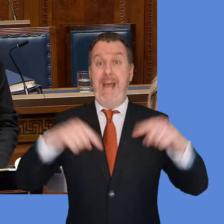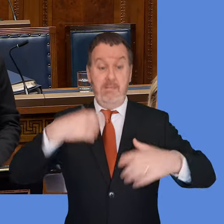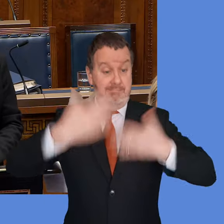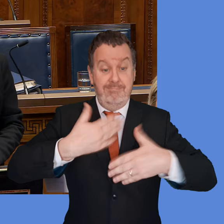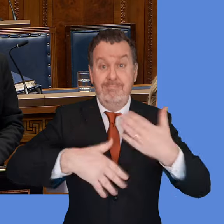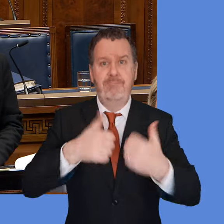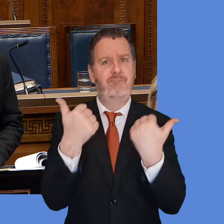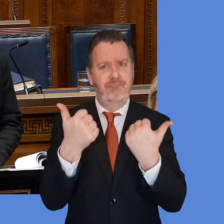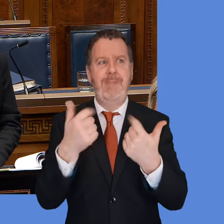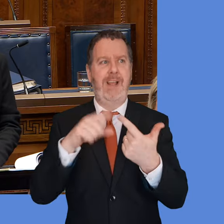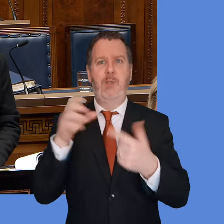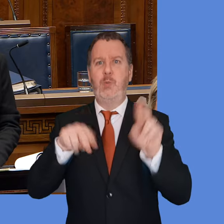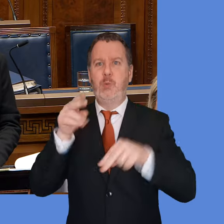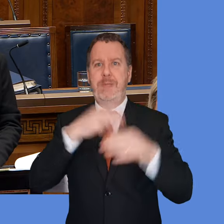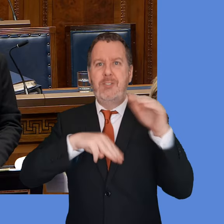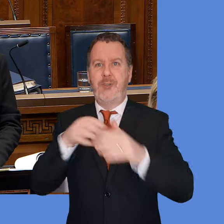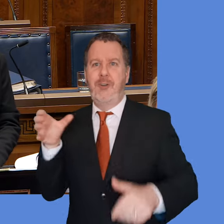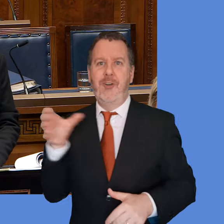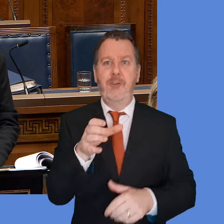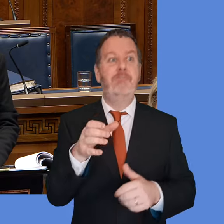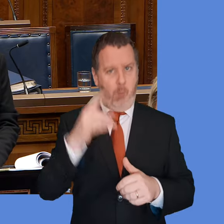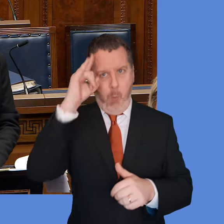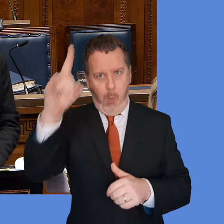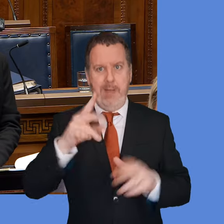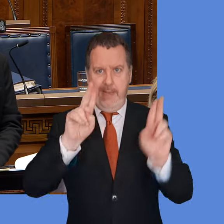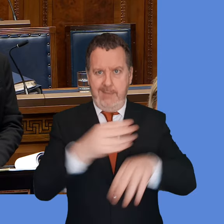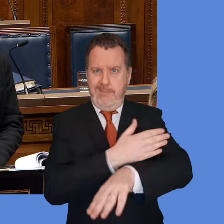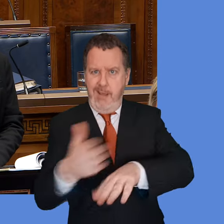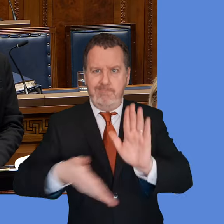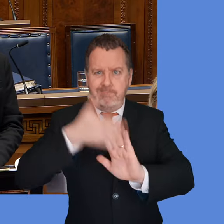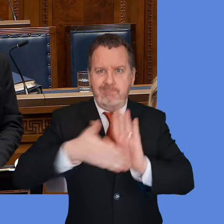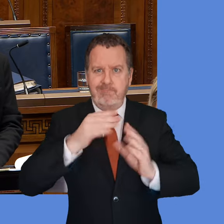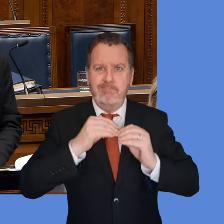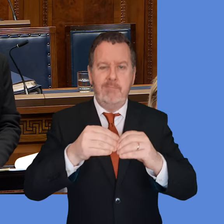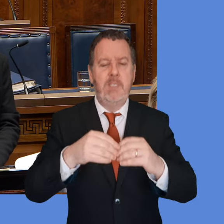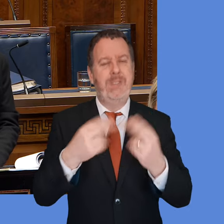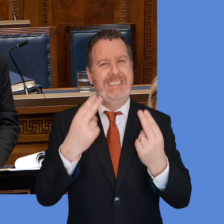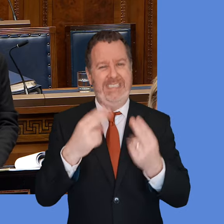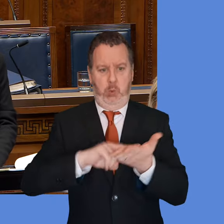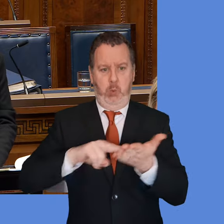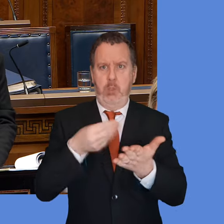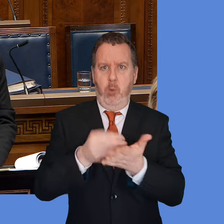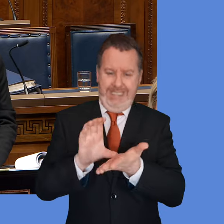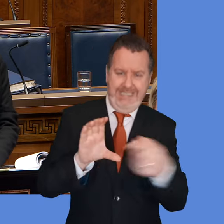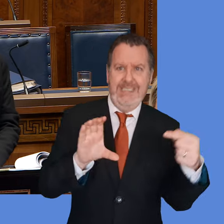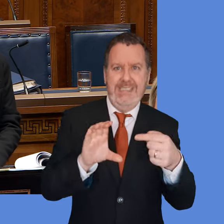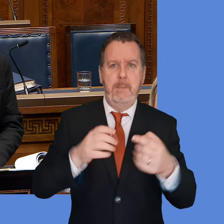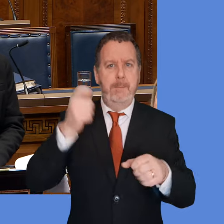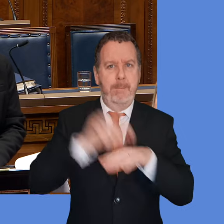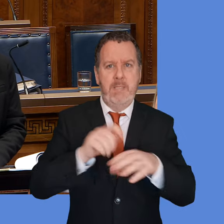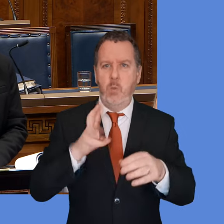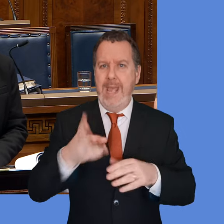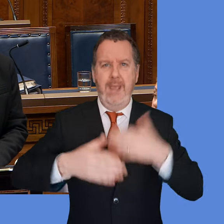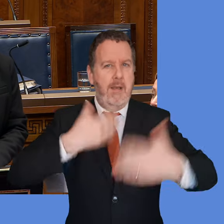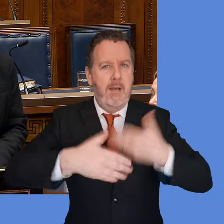at the helm in the Department. I think we all have to maximise all of the funding that's available to us and to get this work starting as quickly as possible. I commend